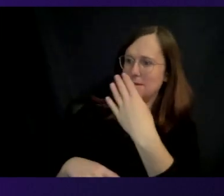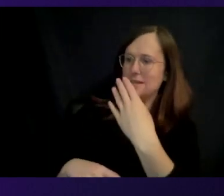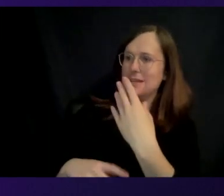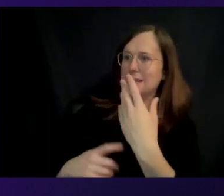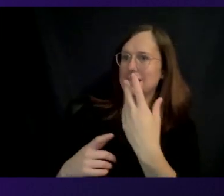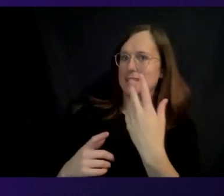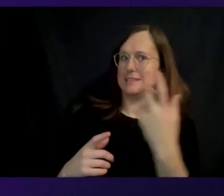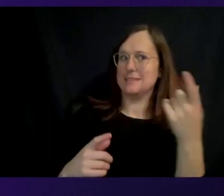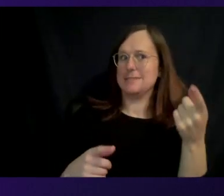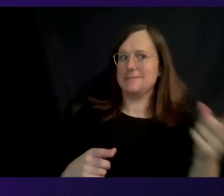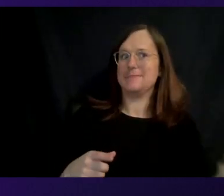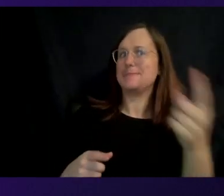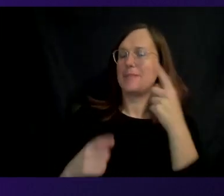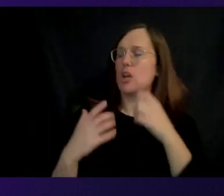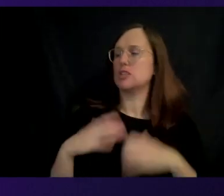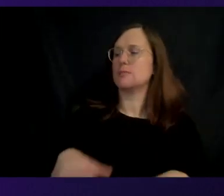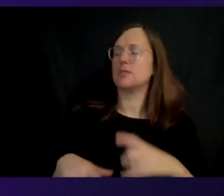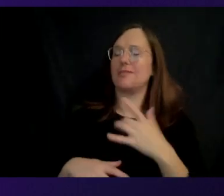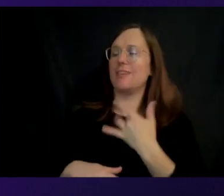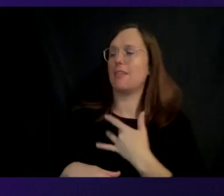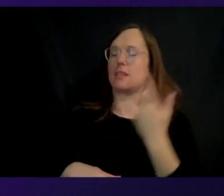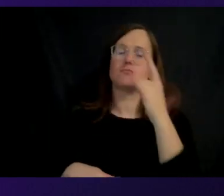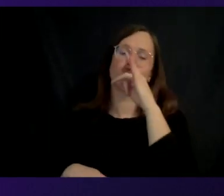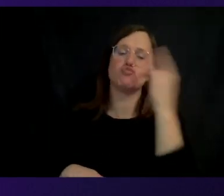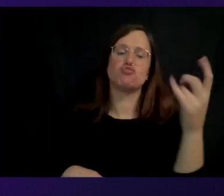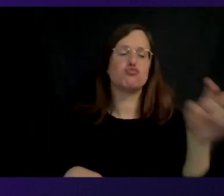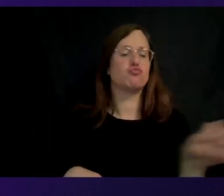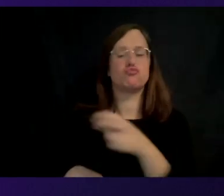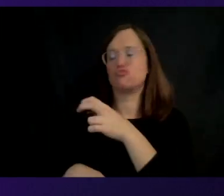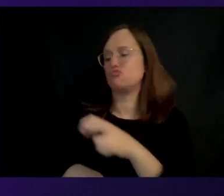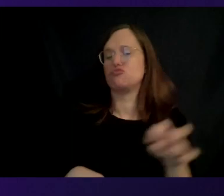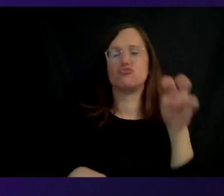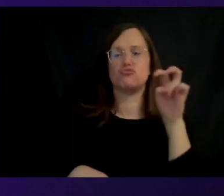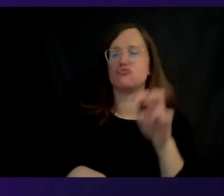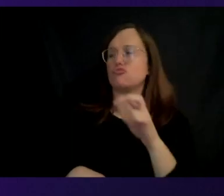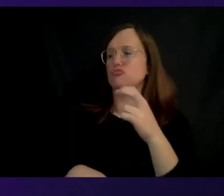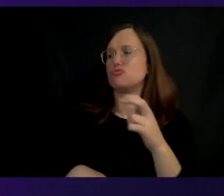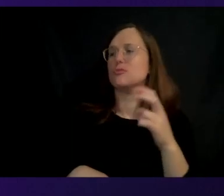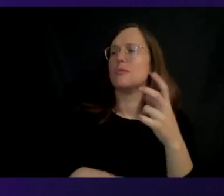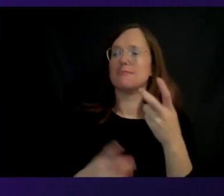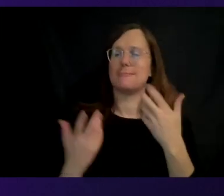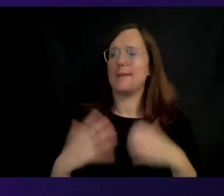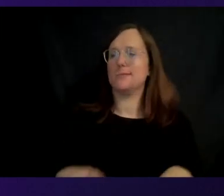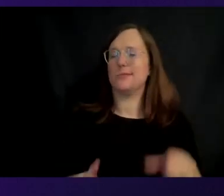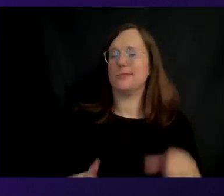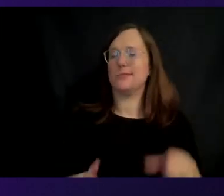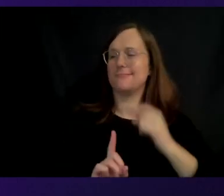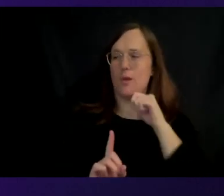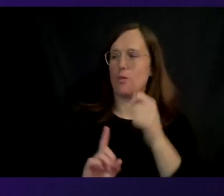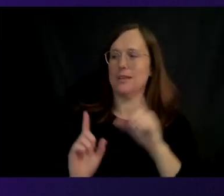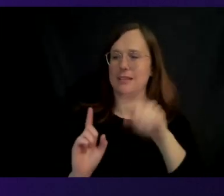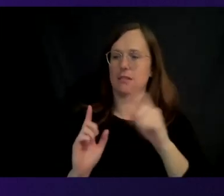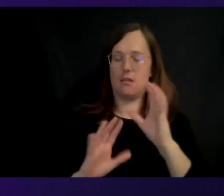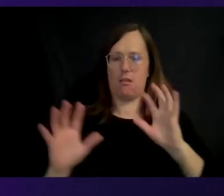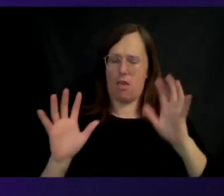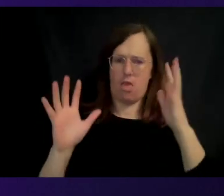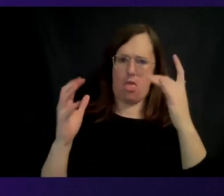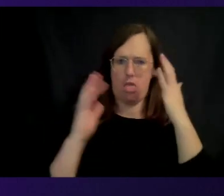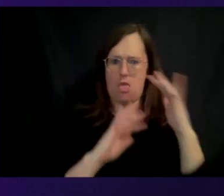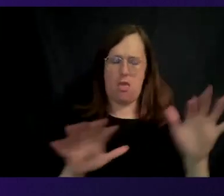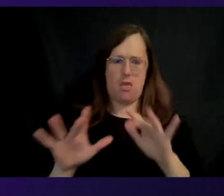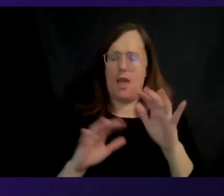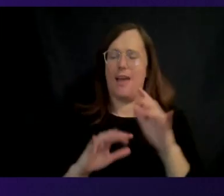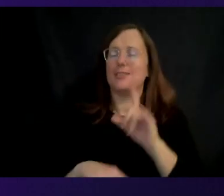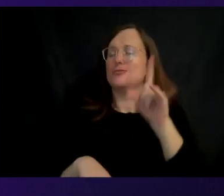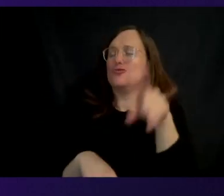from non-Tranium systems to Tranium systems, so that customers don't need to worry. They're just things just work, as you said.